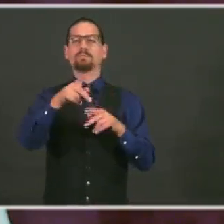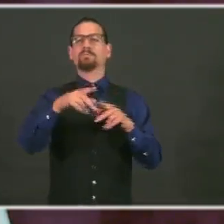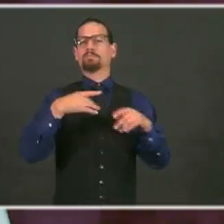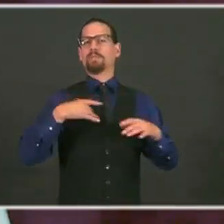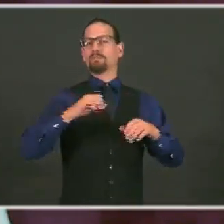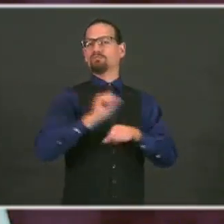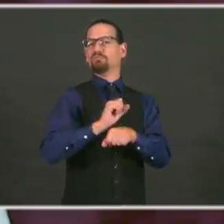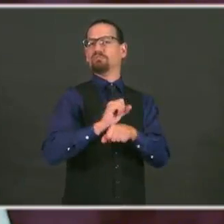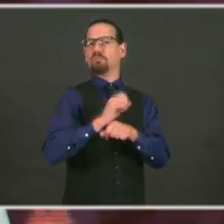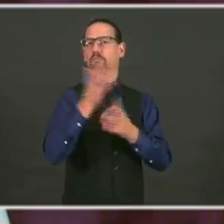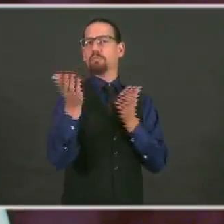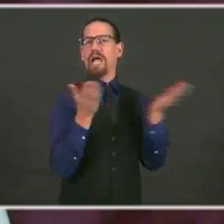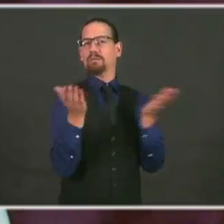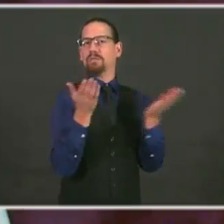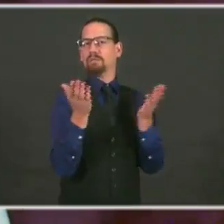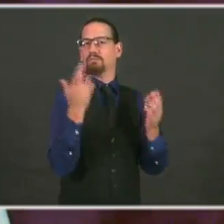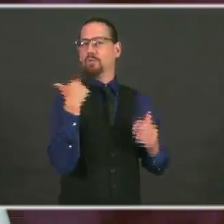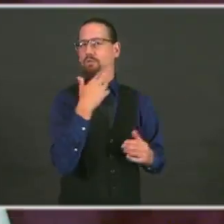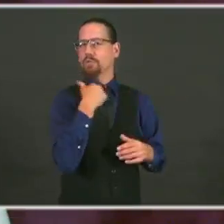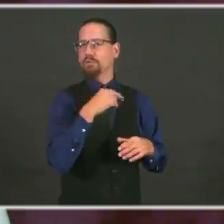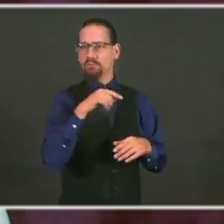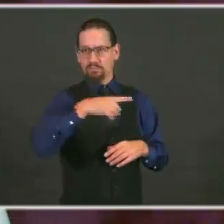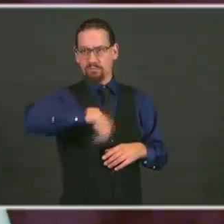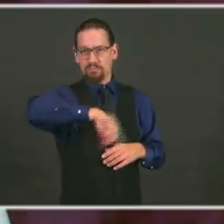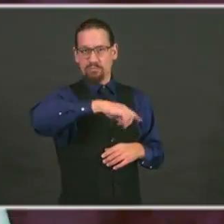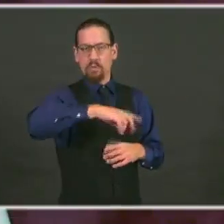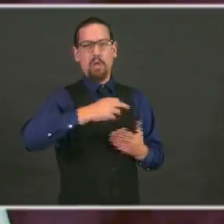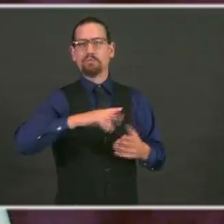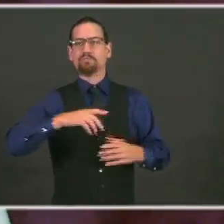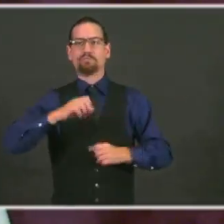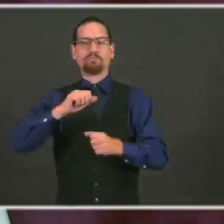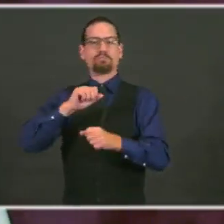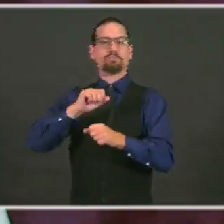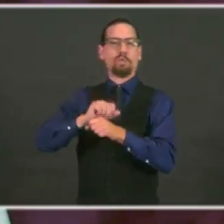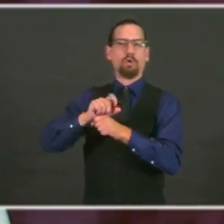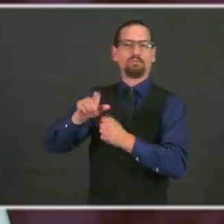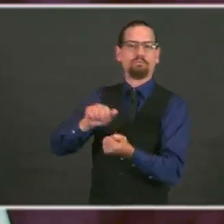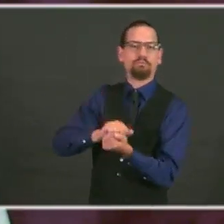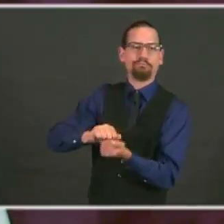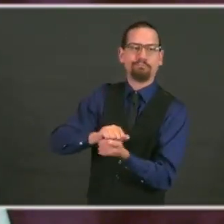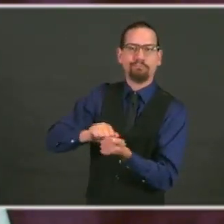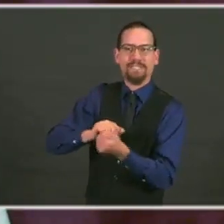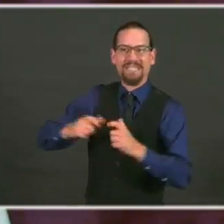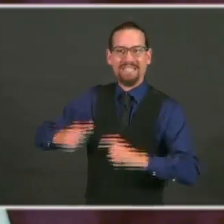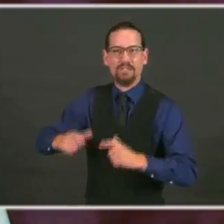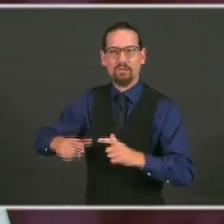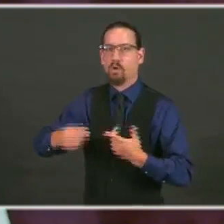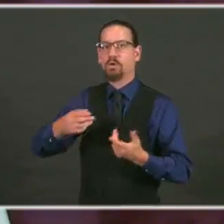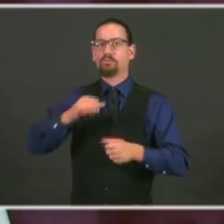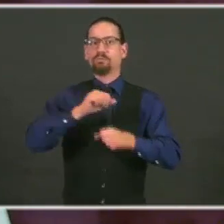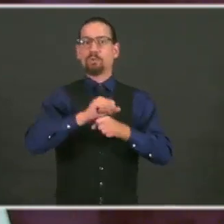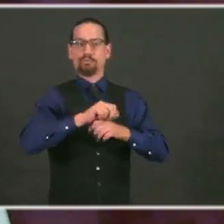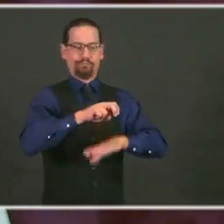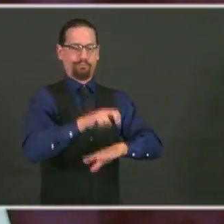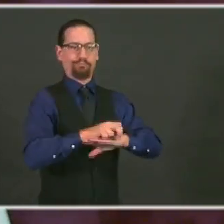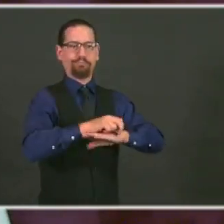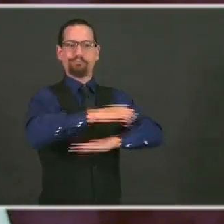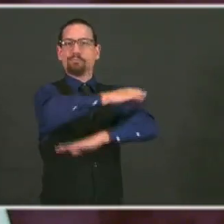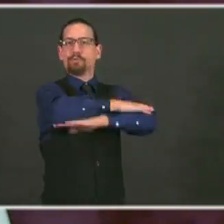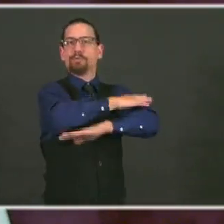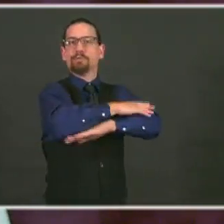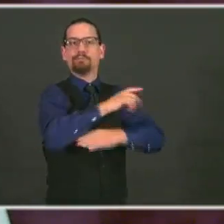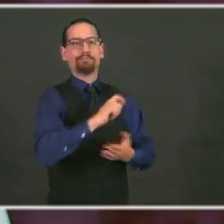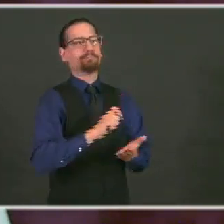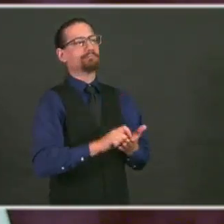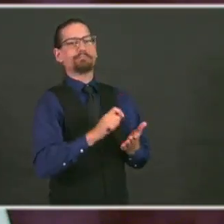as a waitress and a store clerk, and now you're out of work from both of those, it's going to be hard. And so we